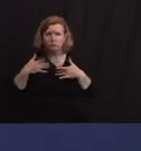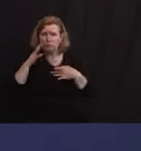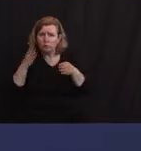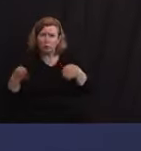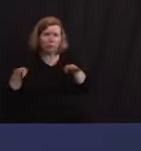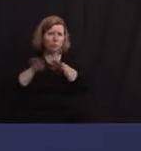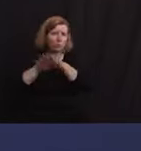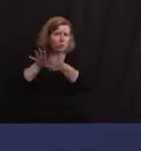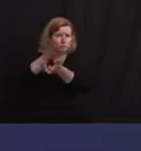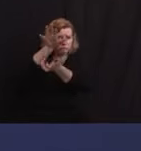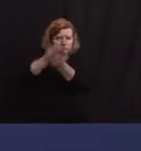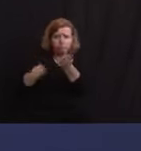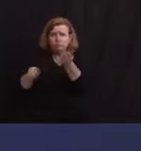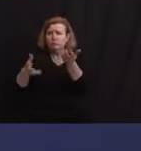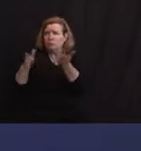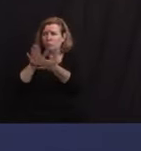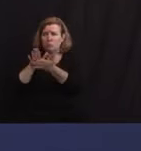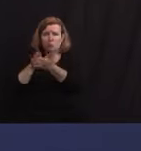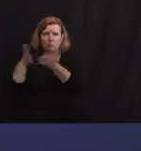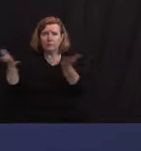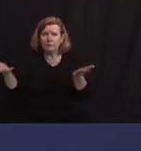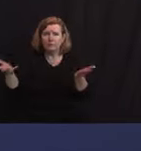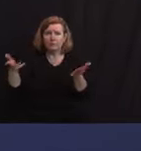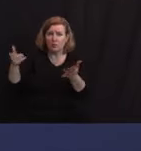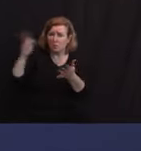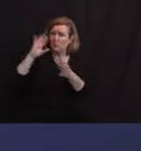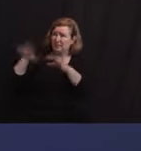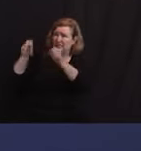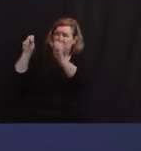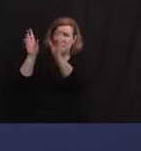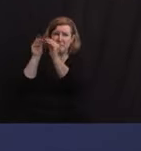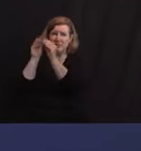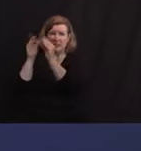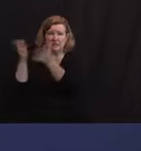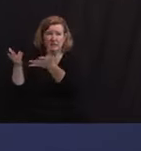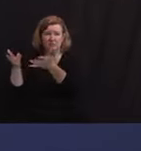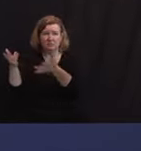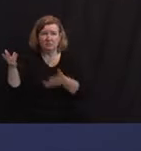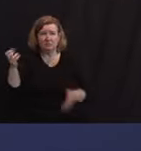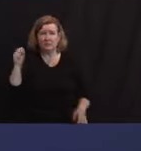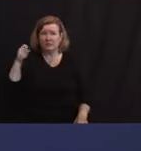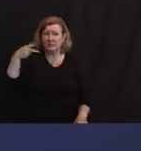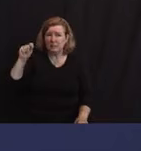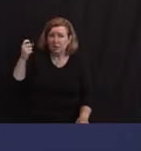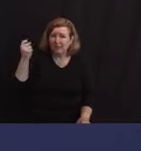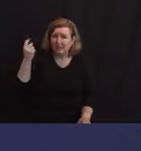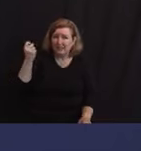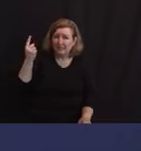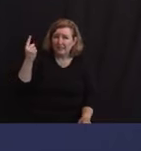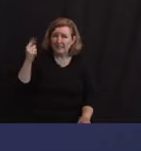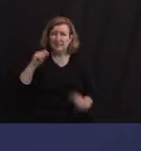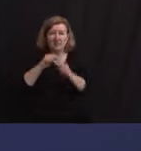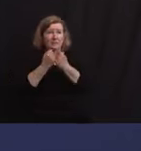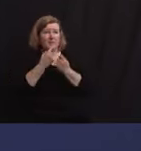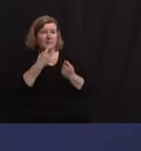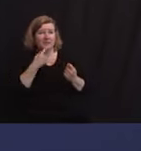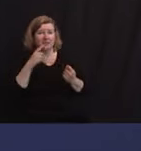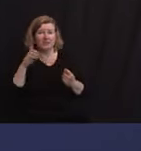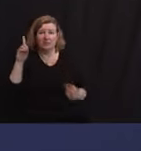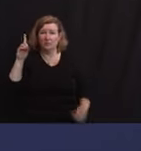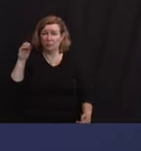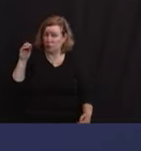with your acting education commissioner. On September 11th, your team told me DOE is going to bring those community members in for a meeting.